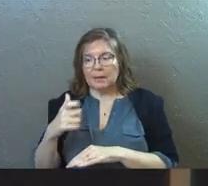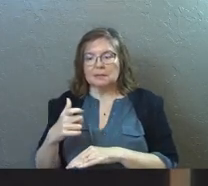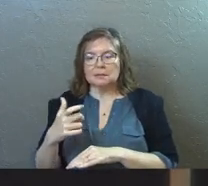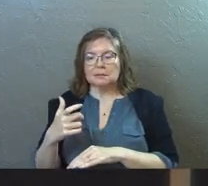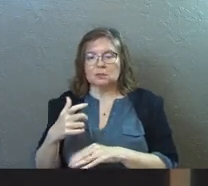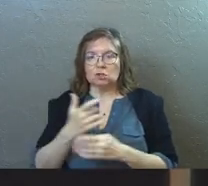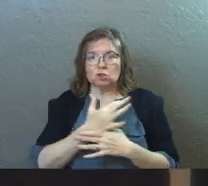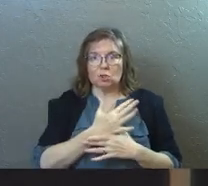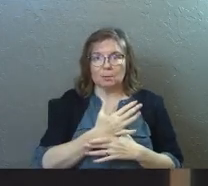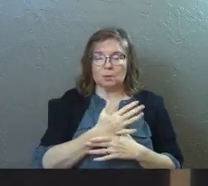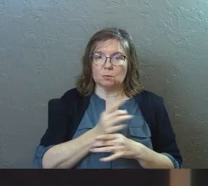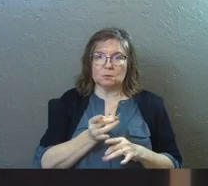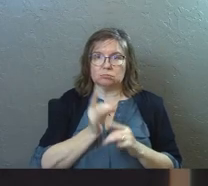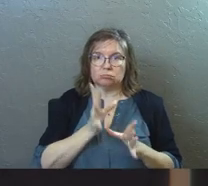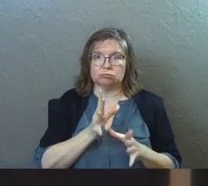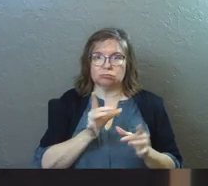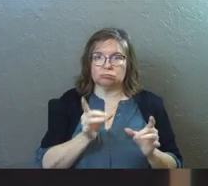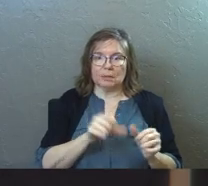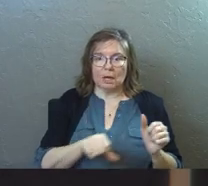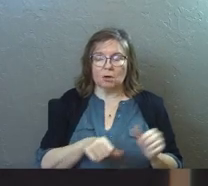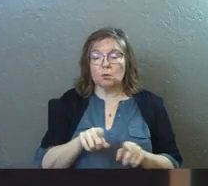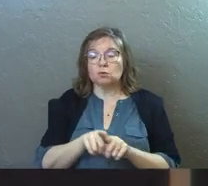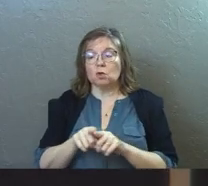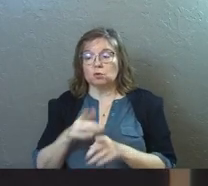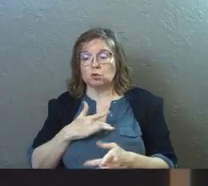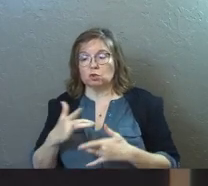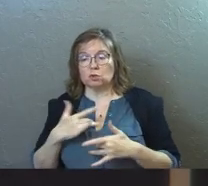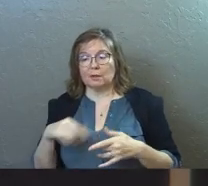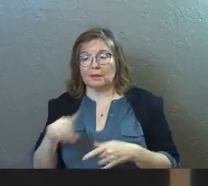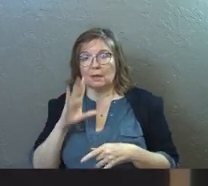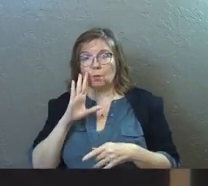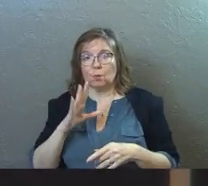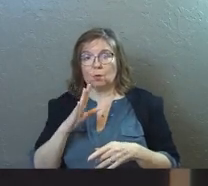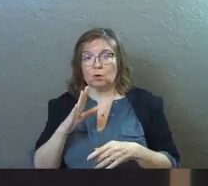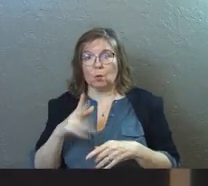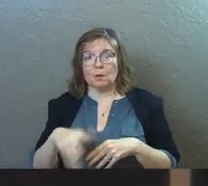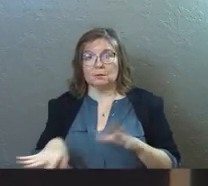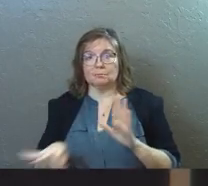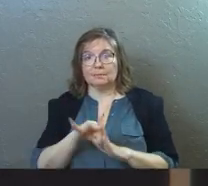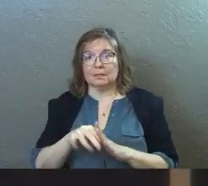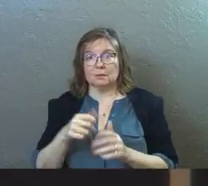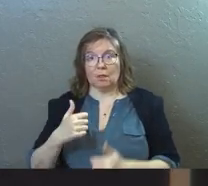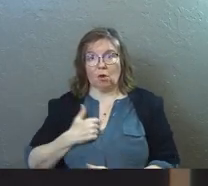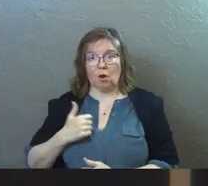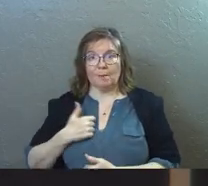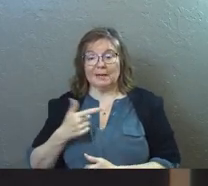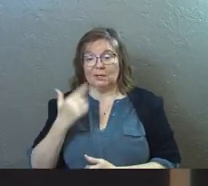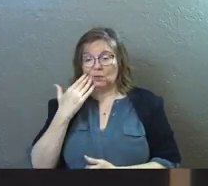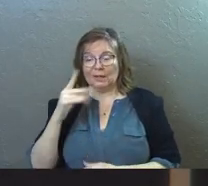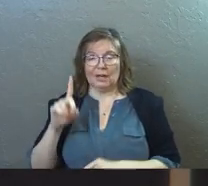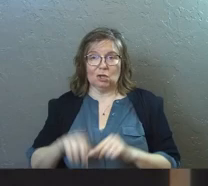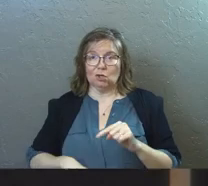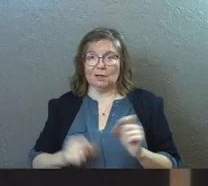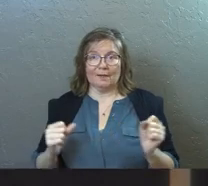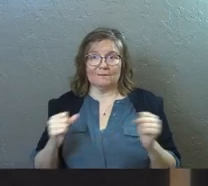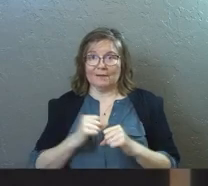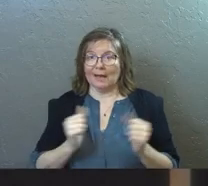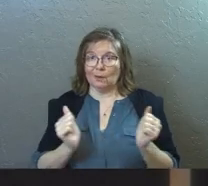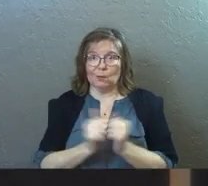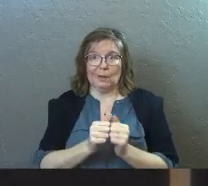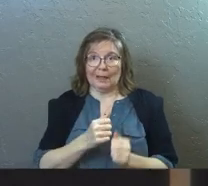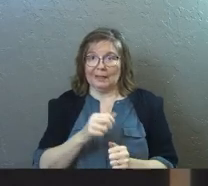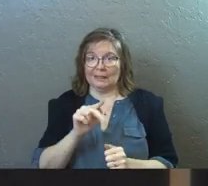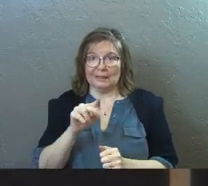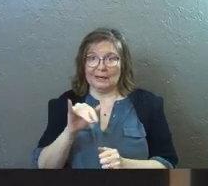Germany was such a hostile area. He was also concerned that they were going to draft him into the army. And he knew that he could not fight